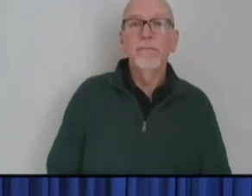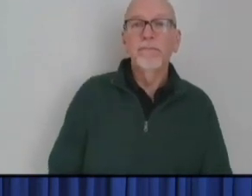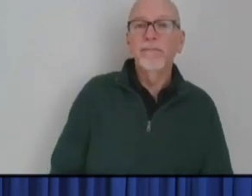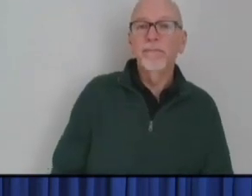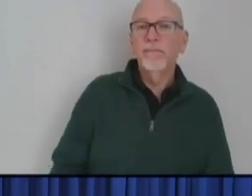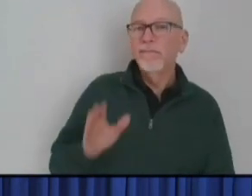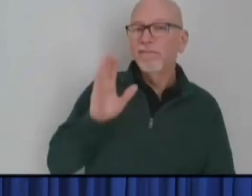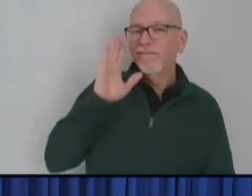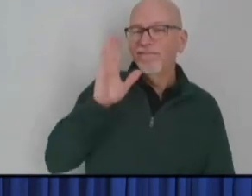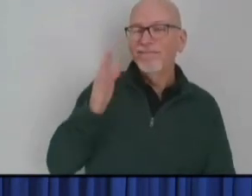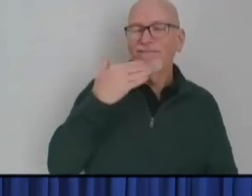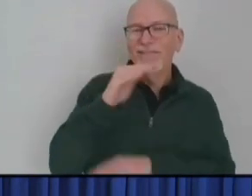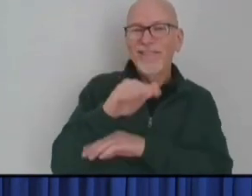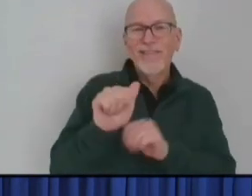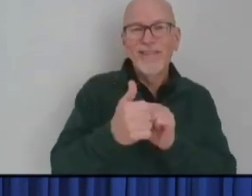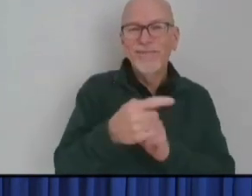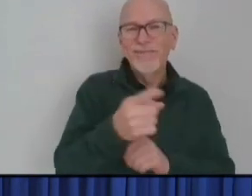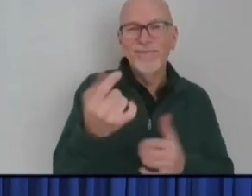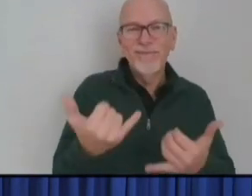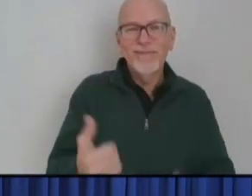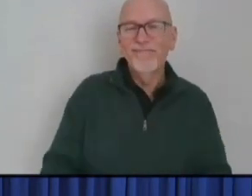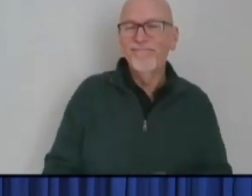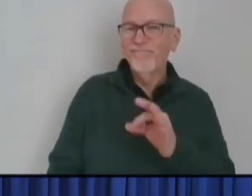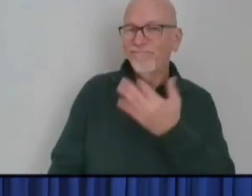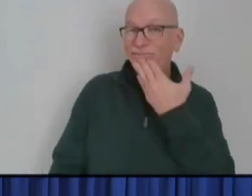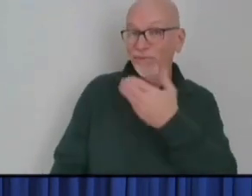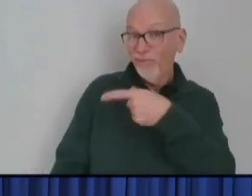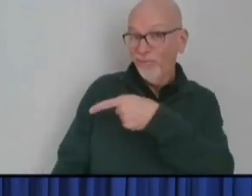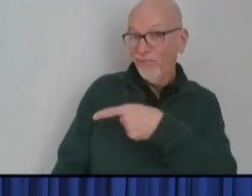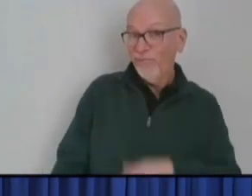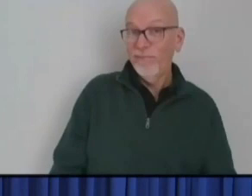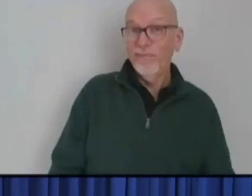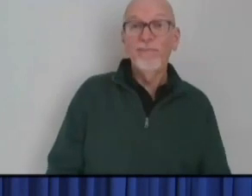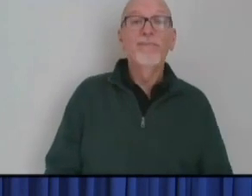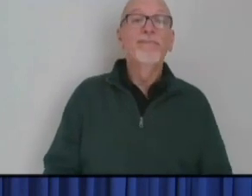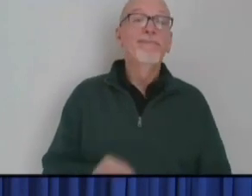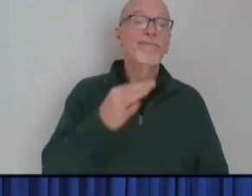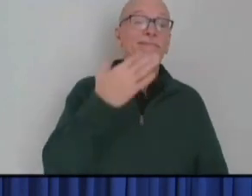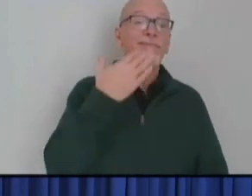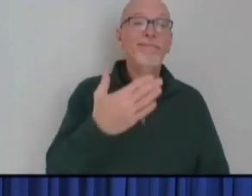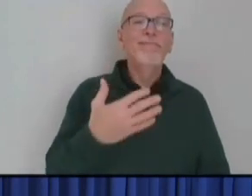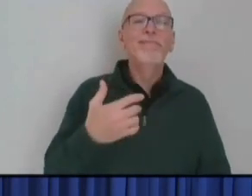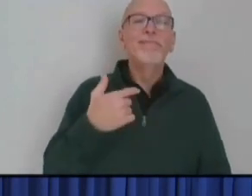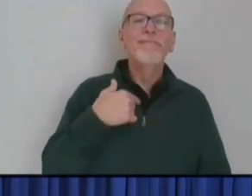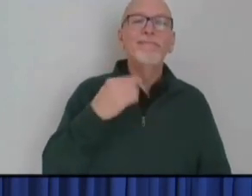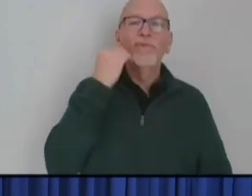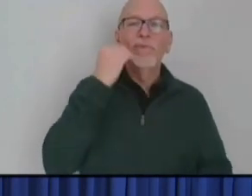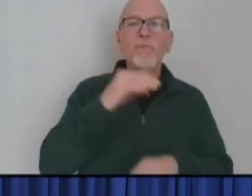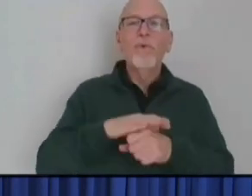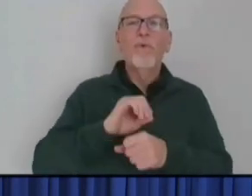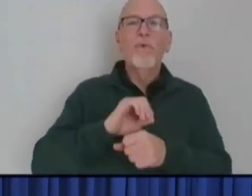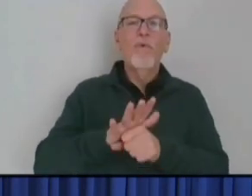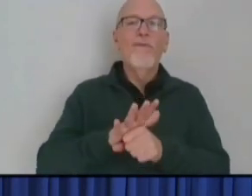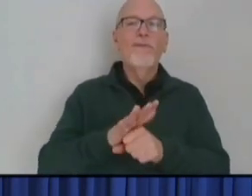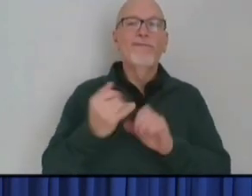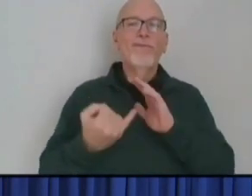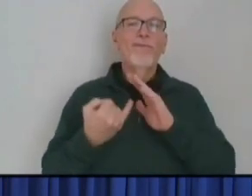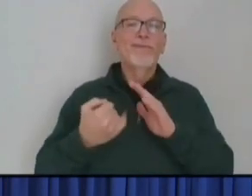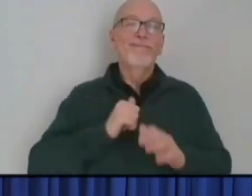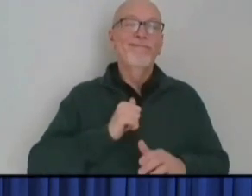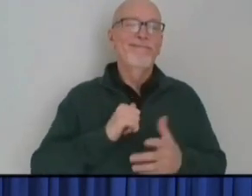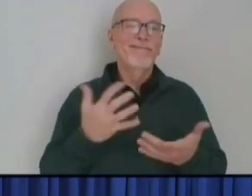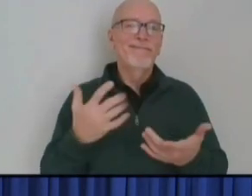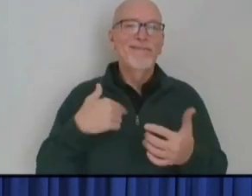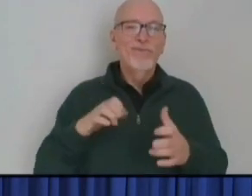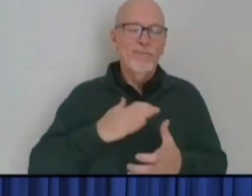Good afternoon. How are you doing today? Doing well. Yourself? Pretty good. Pretty good. Home on a COVID quarantine myself. So doing